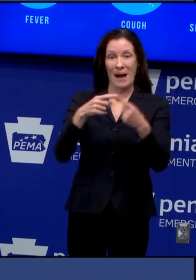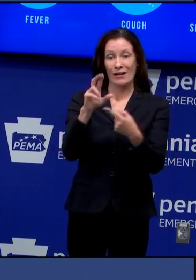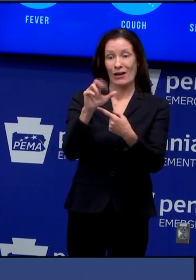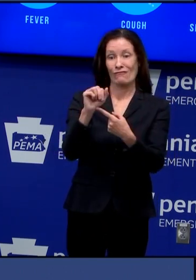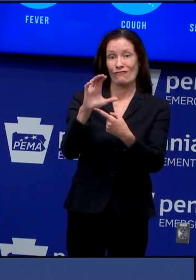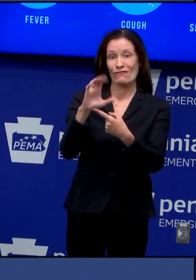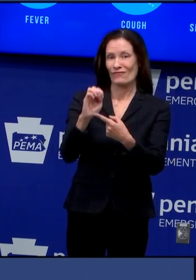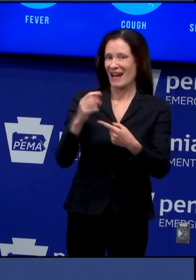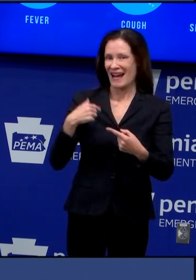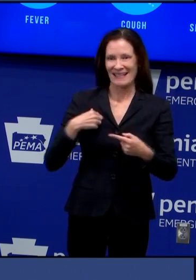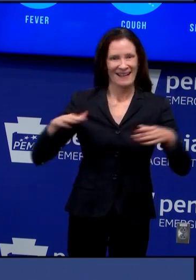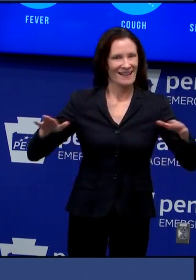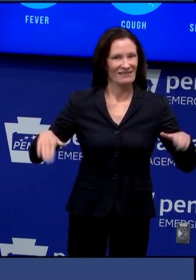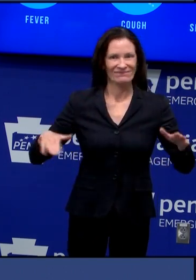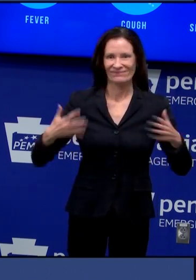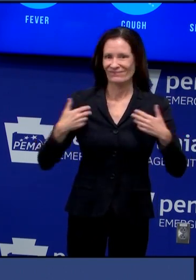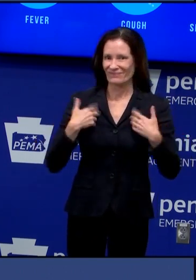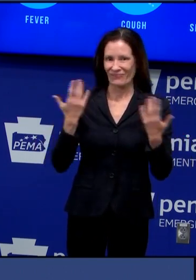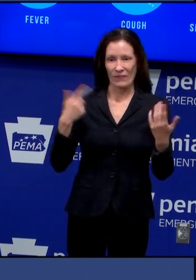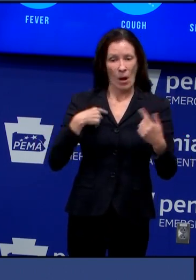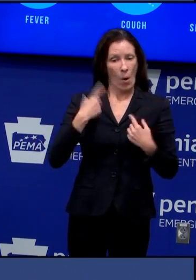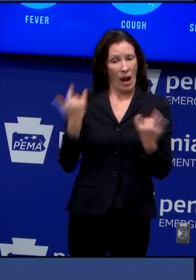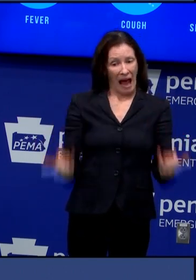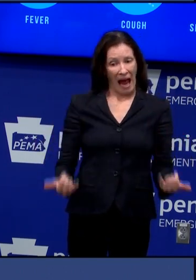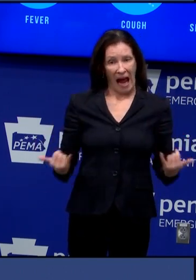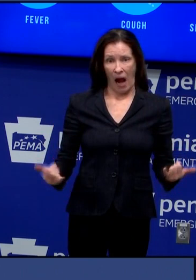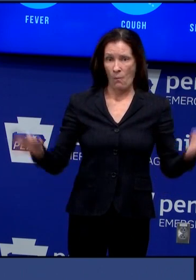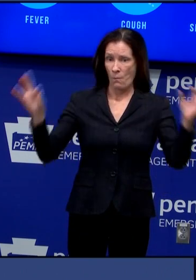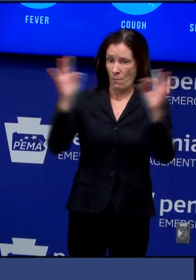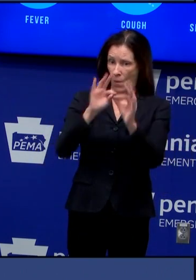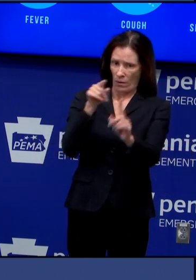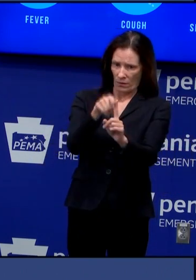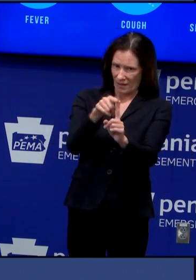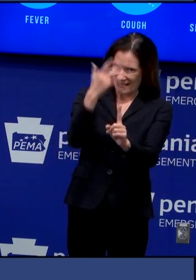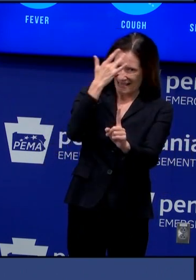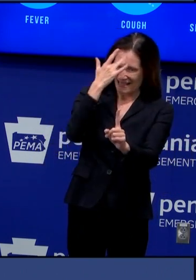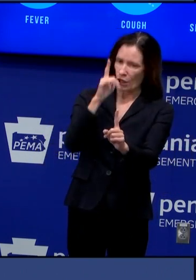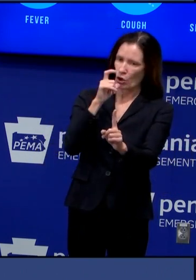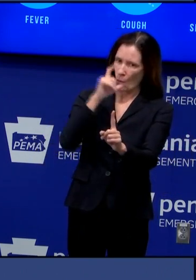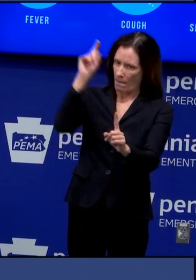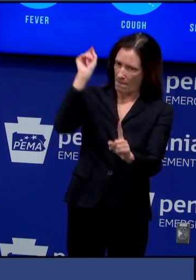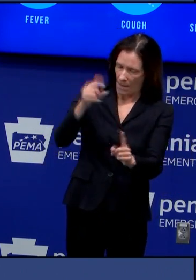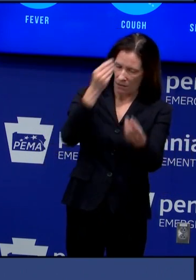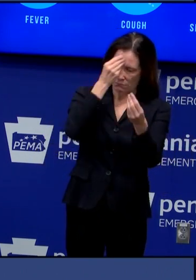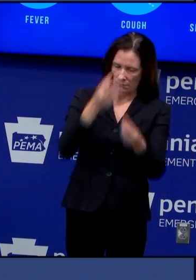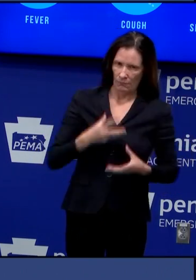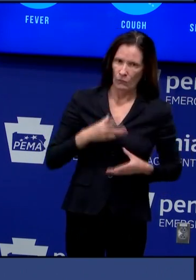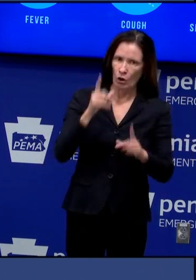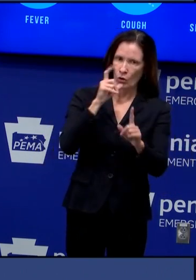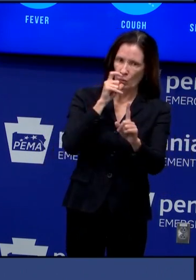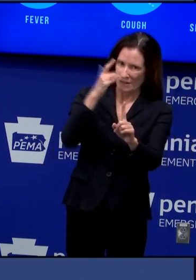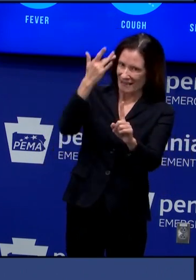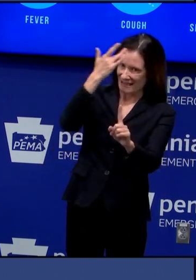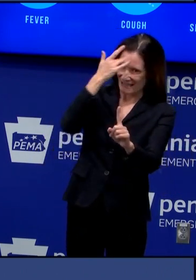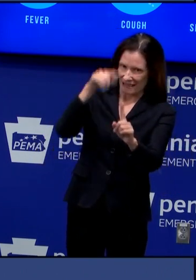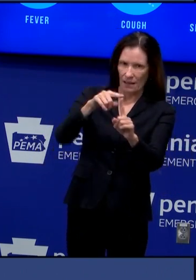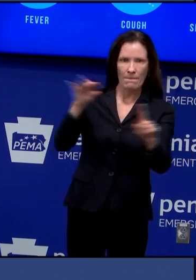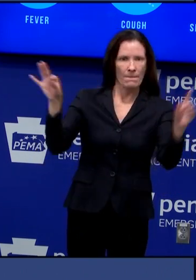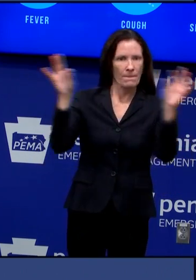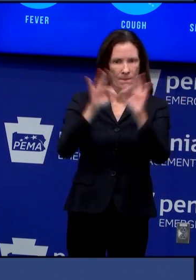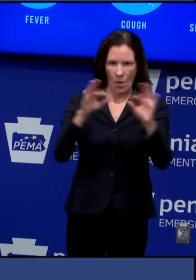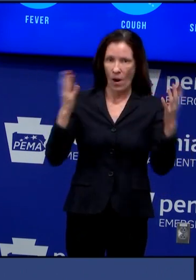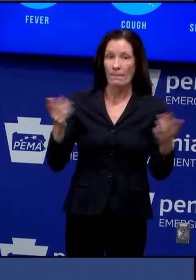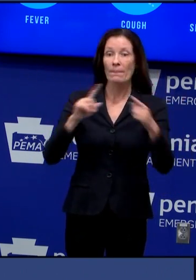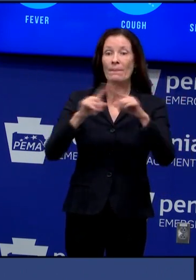disease uh should include uh how it's affecting specific vulnerable populations and uh so